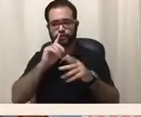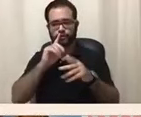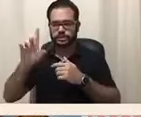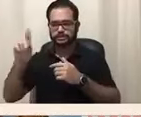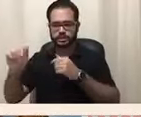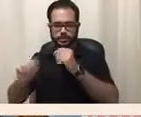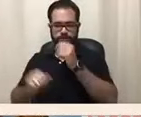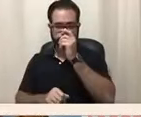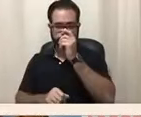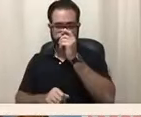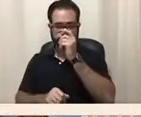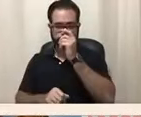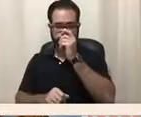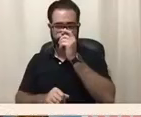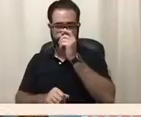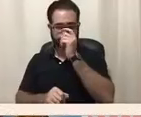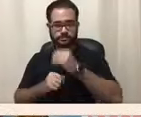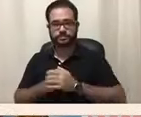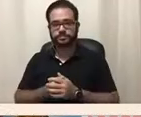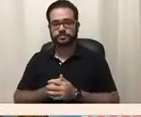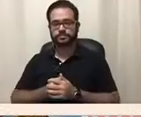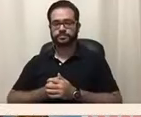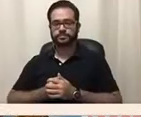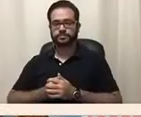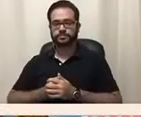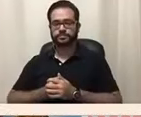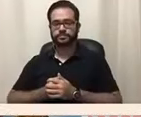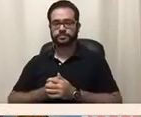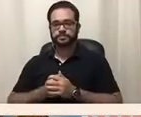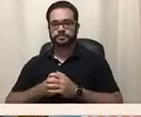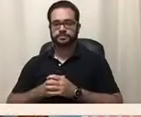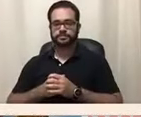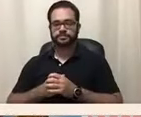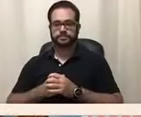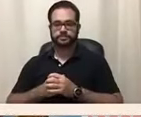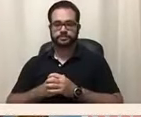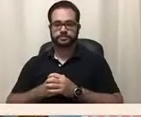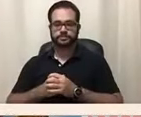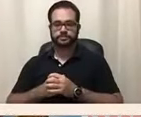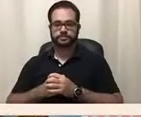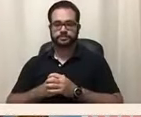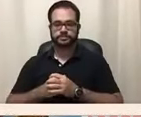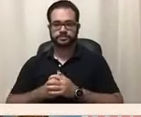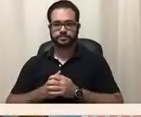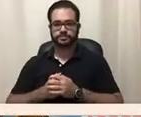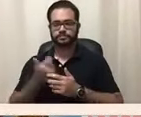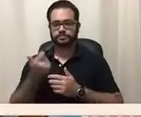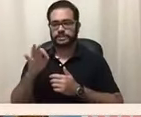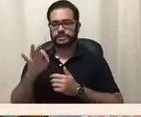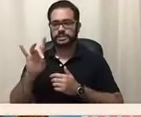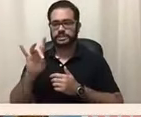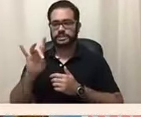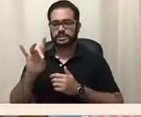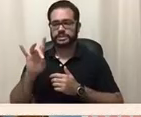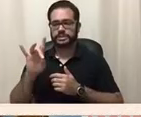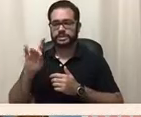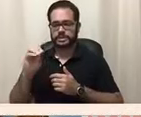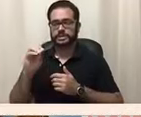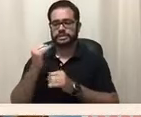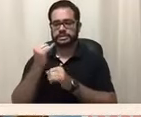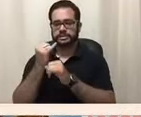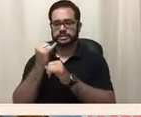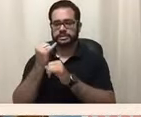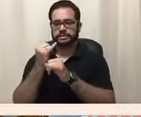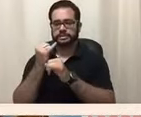and uh then in 1980 institutions uh the civil rights uh